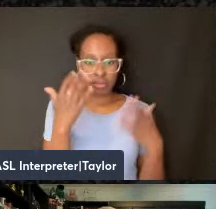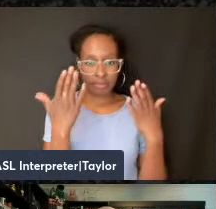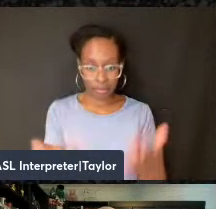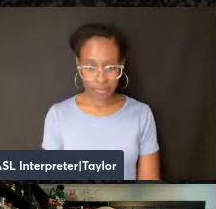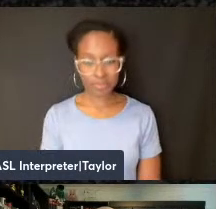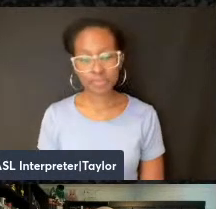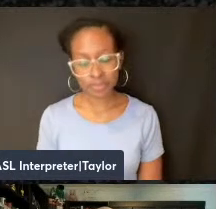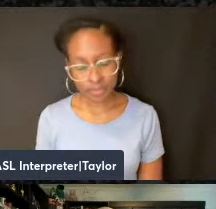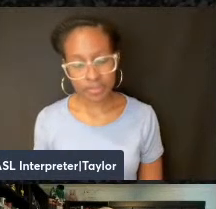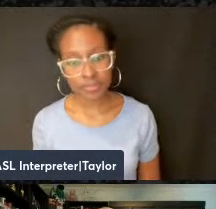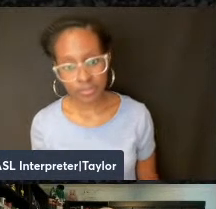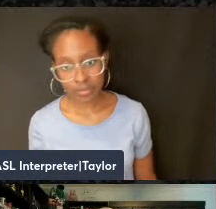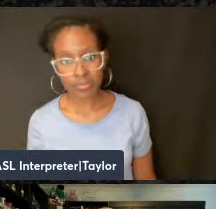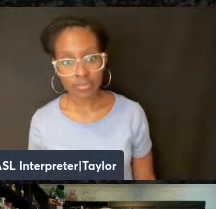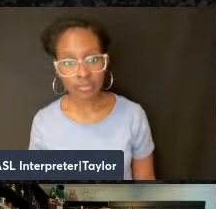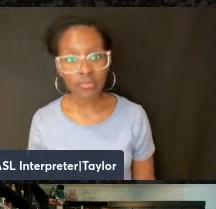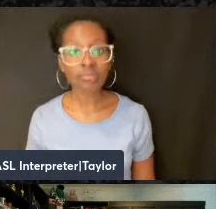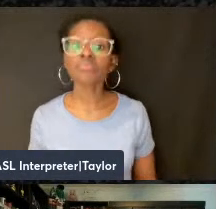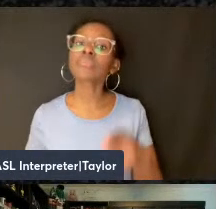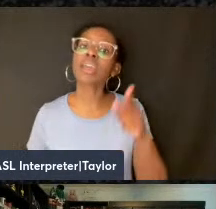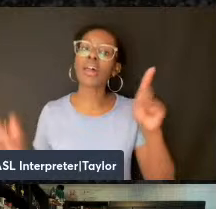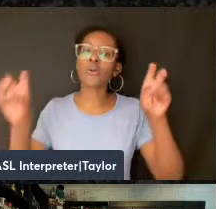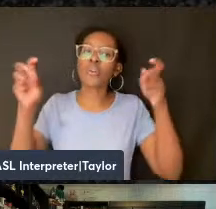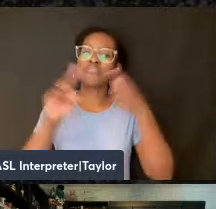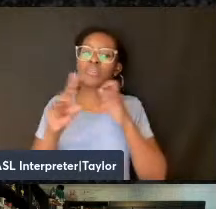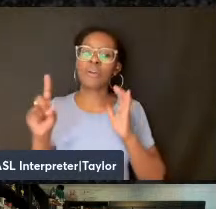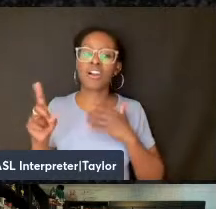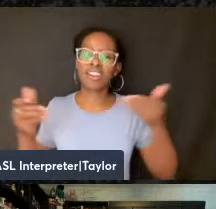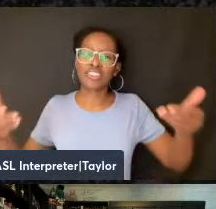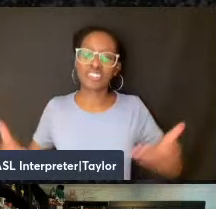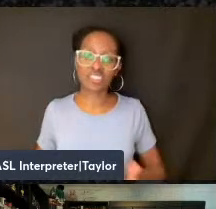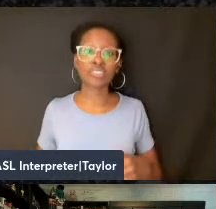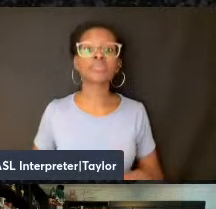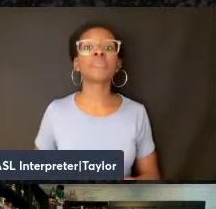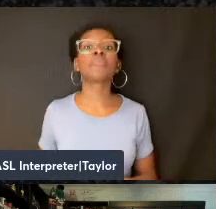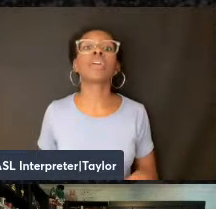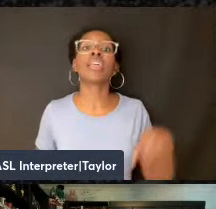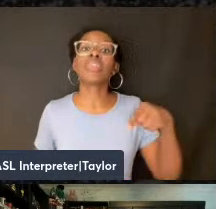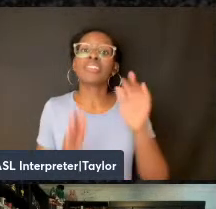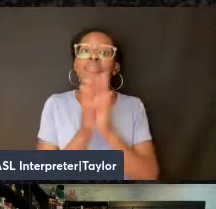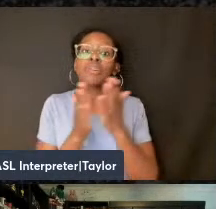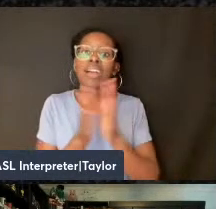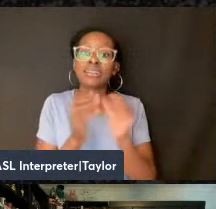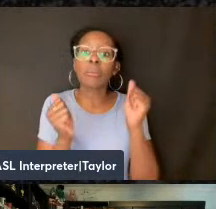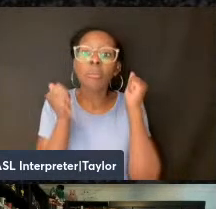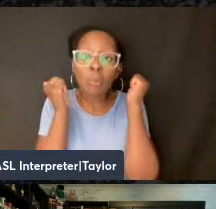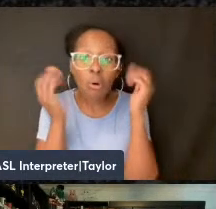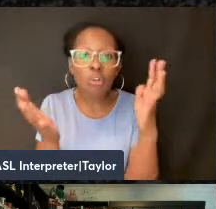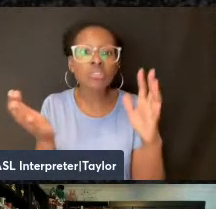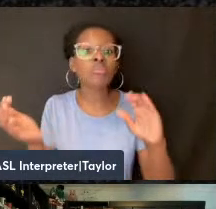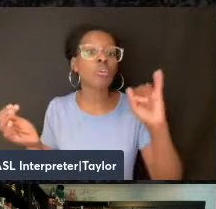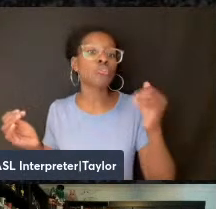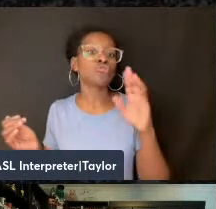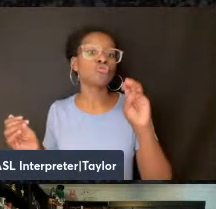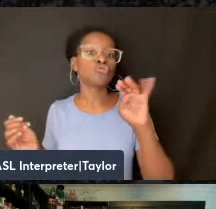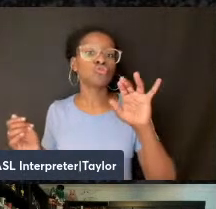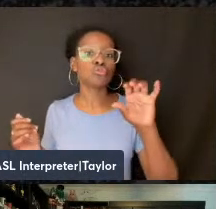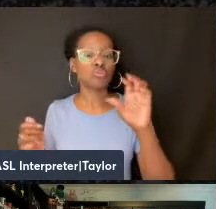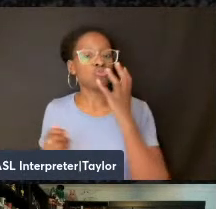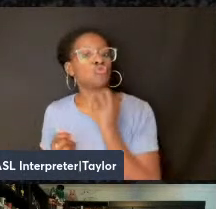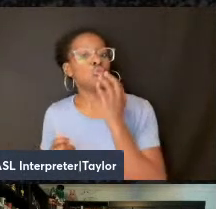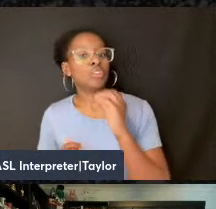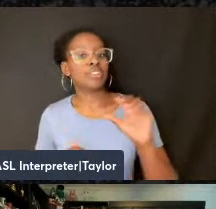So again, quoted from our introduction, the volume traces multiple and capacious Jewish anarchisms, plural,